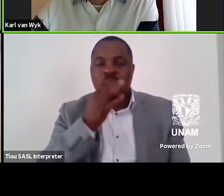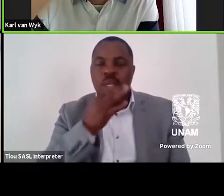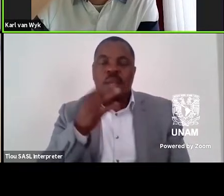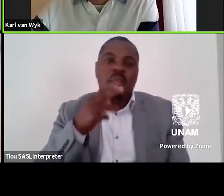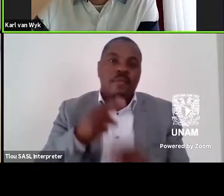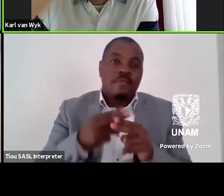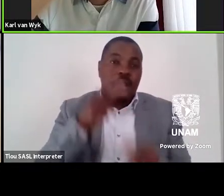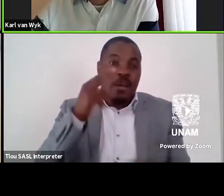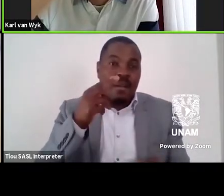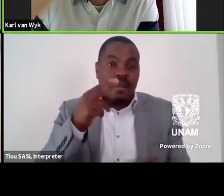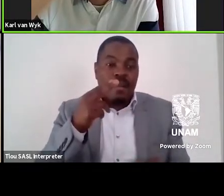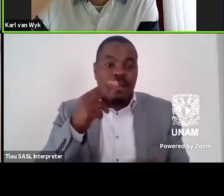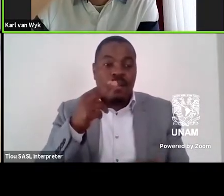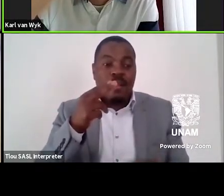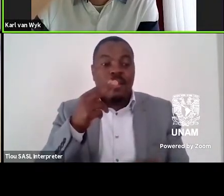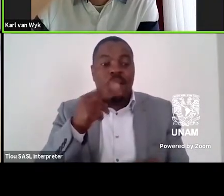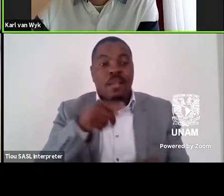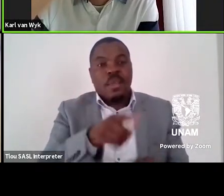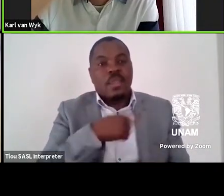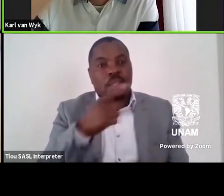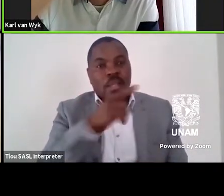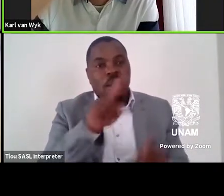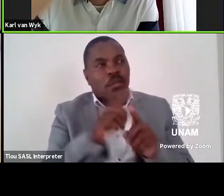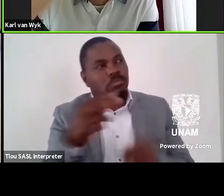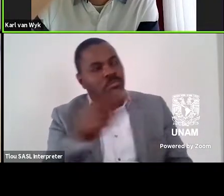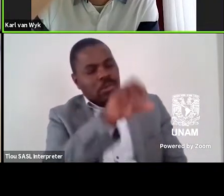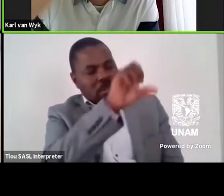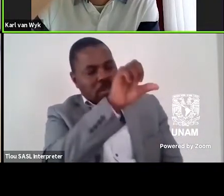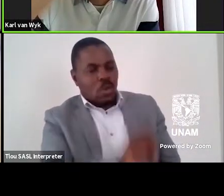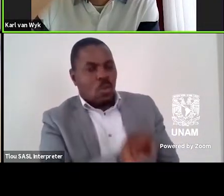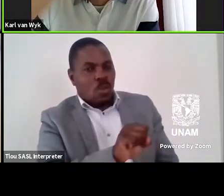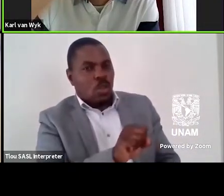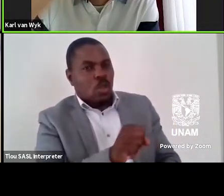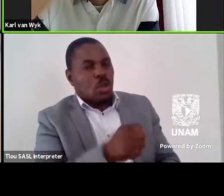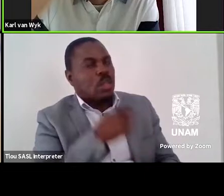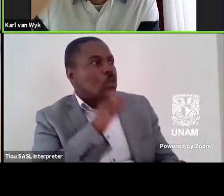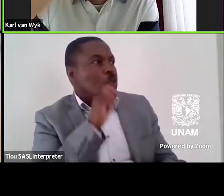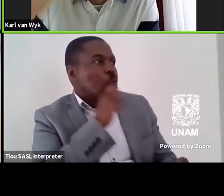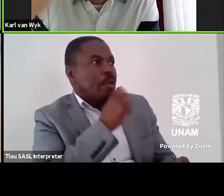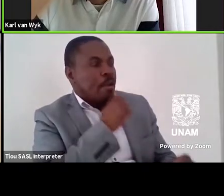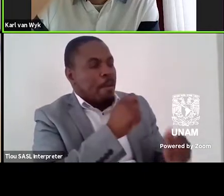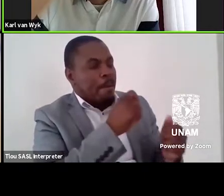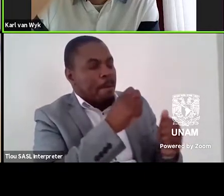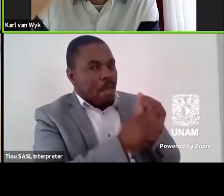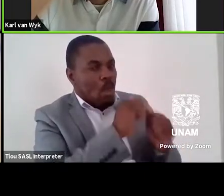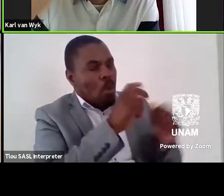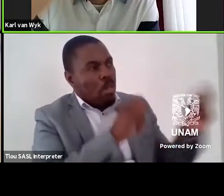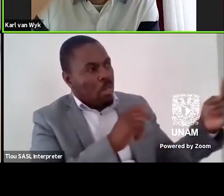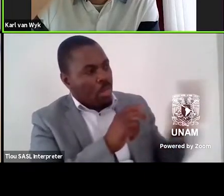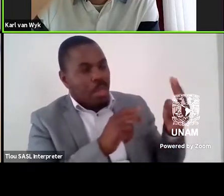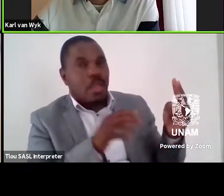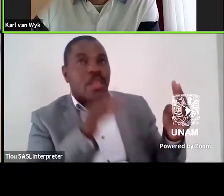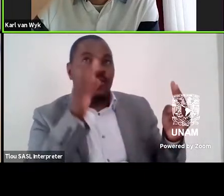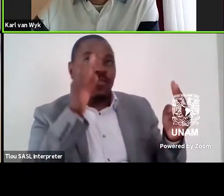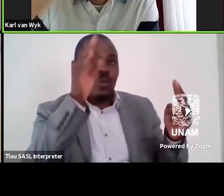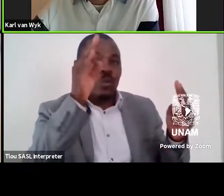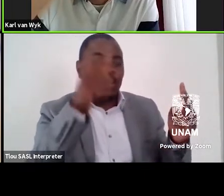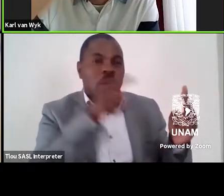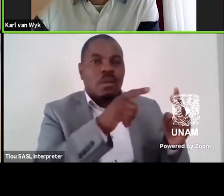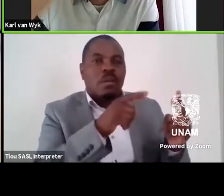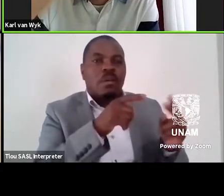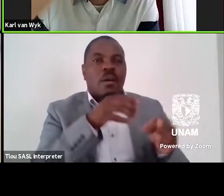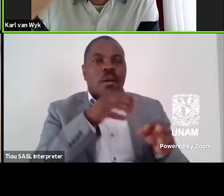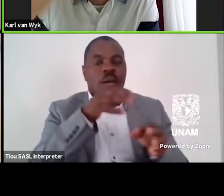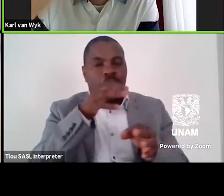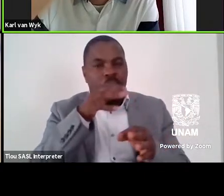was looking south in the direction from which the twin brothers and people would come. The future tense of the proverb, Morrison explains,